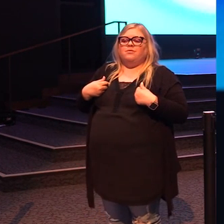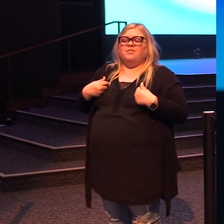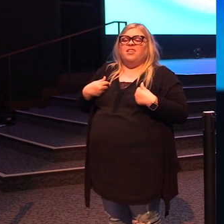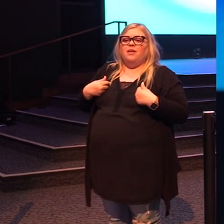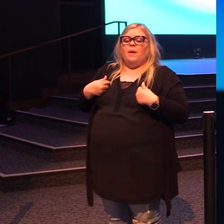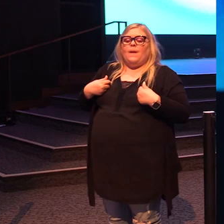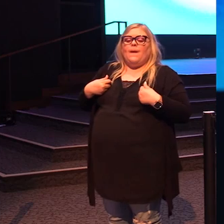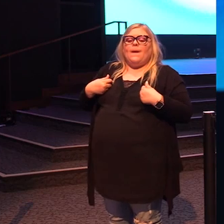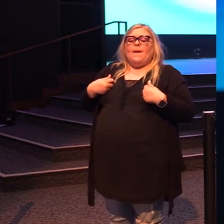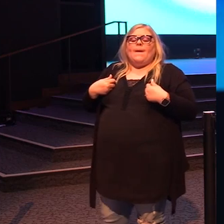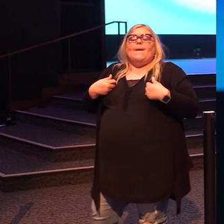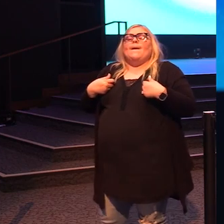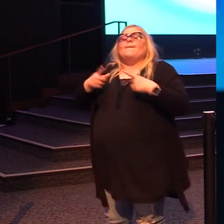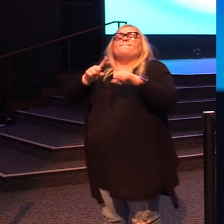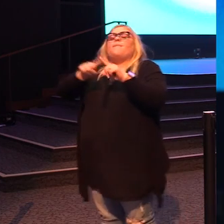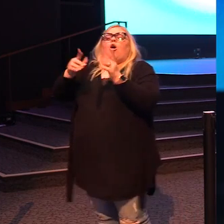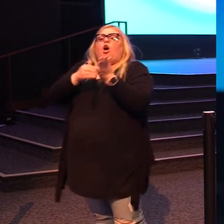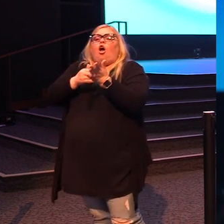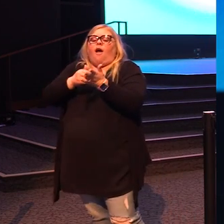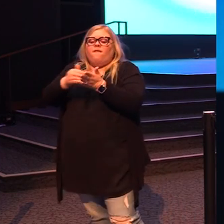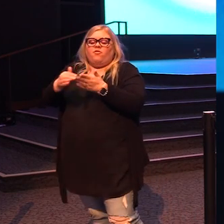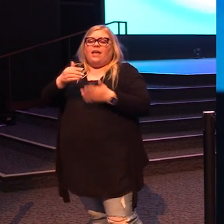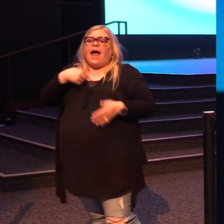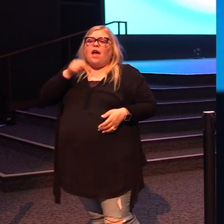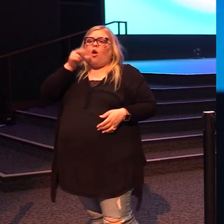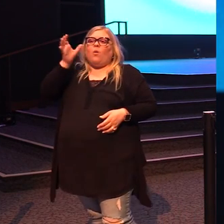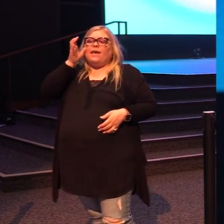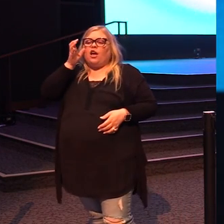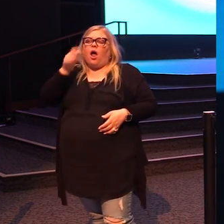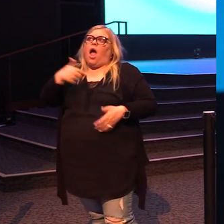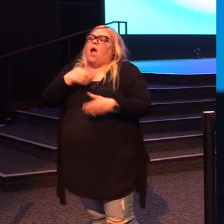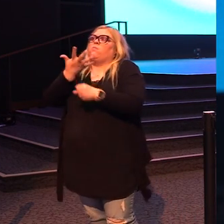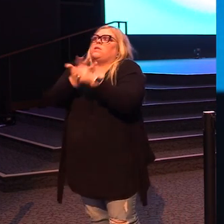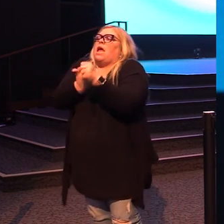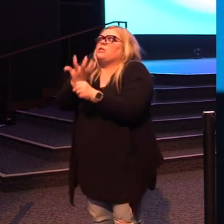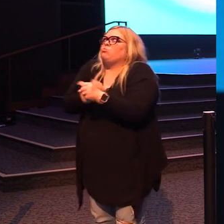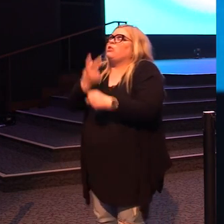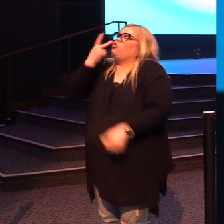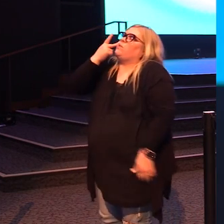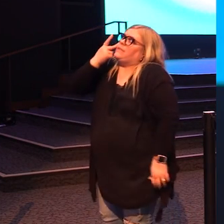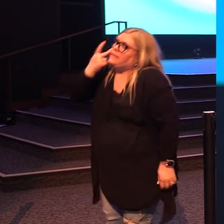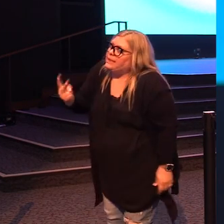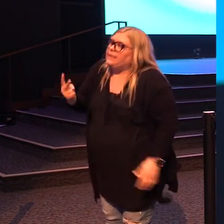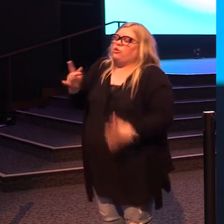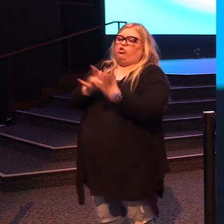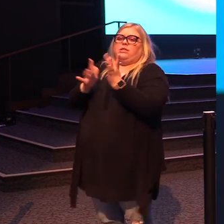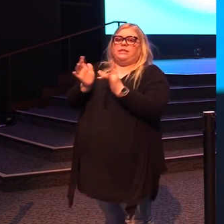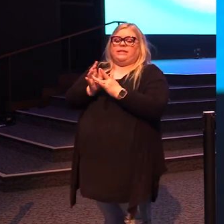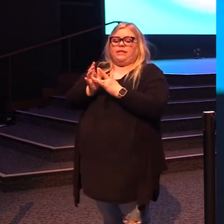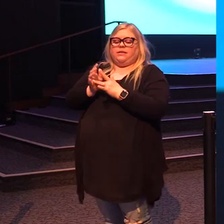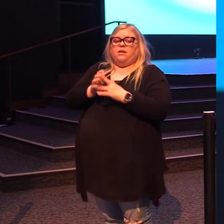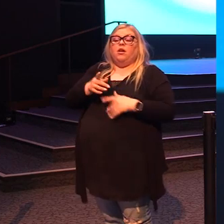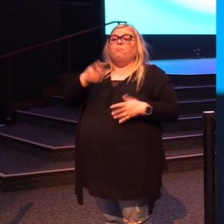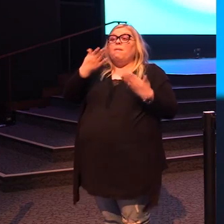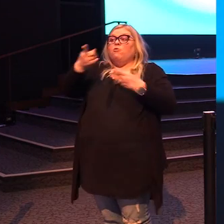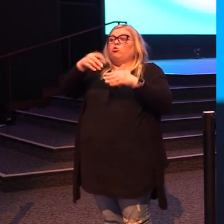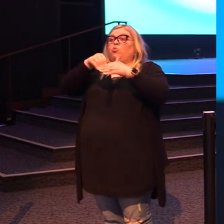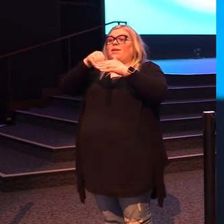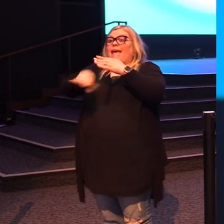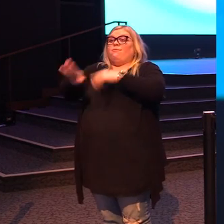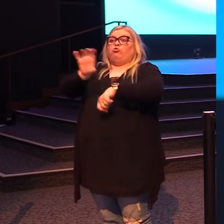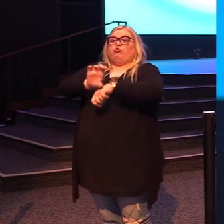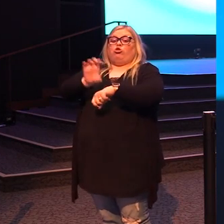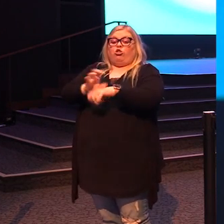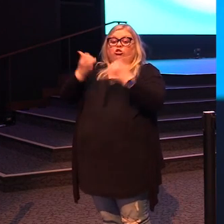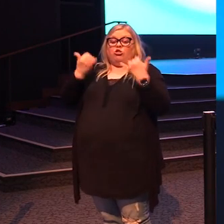I don't hear as often, I'm just desperate to see. I don't know how you came in the room